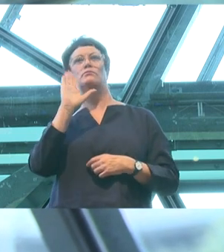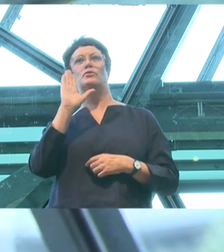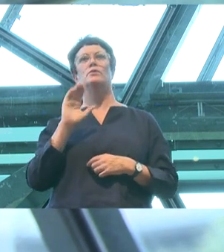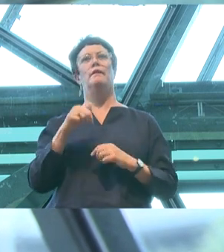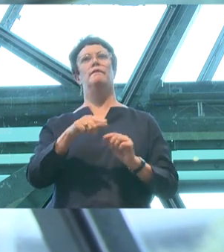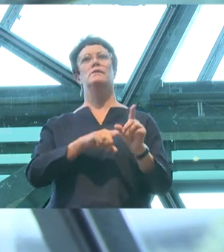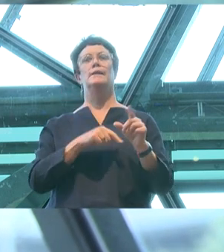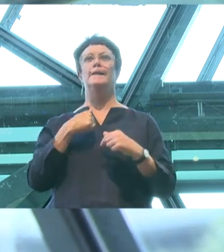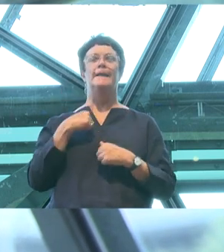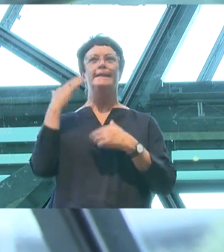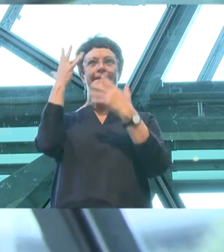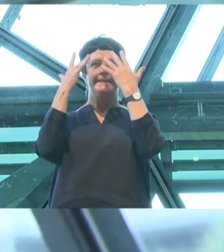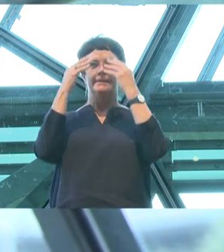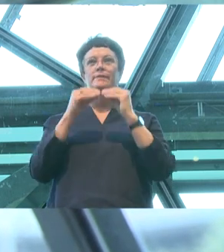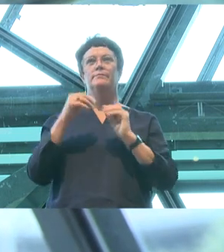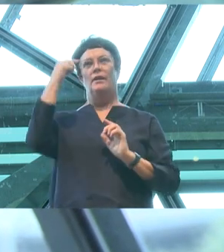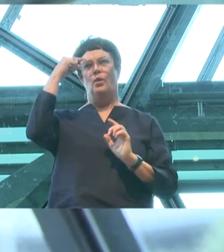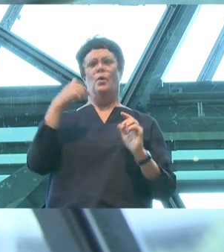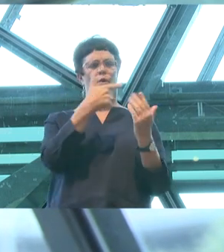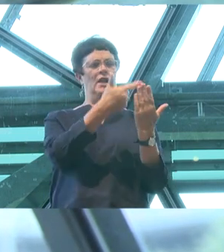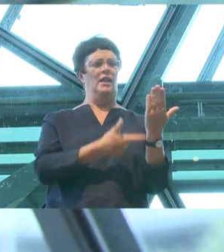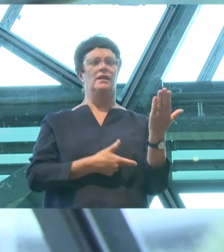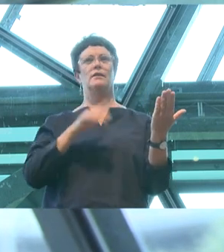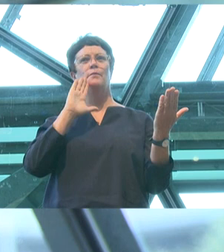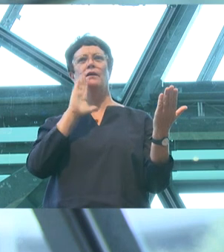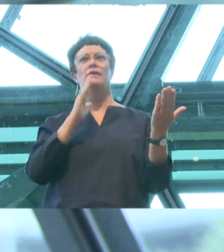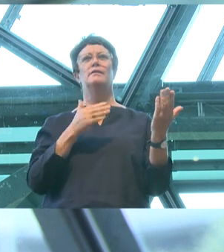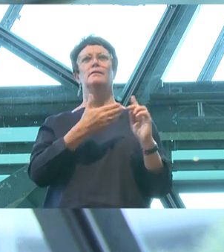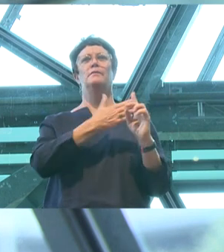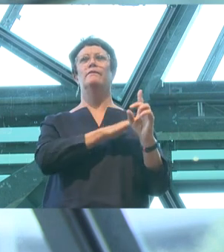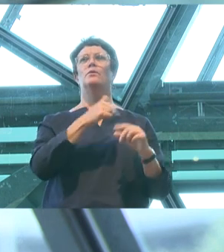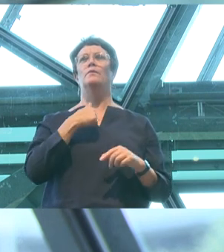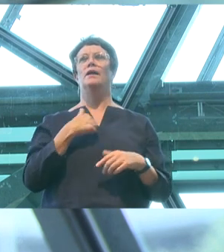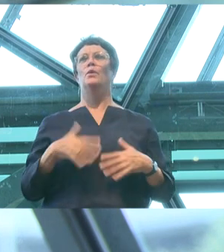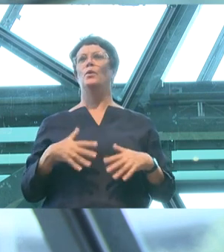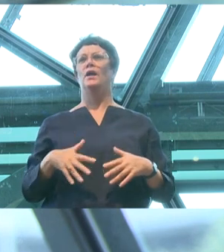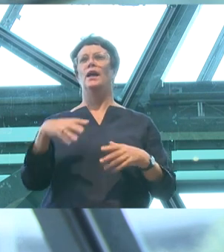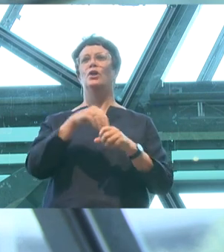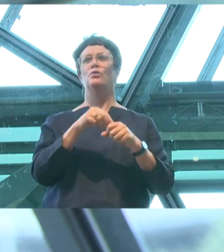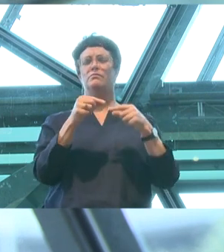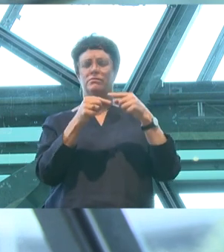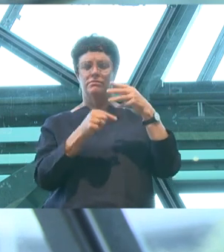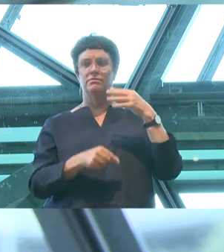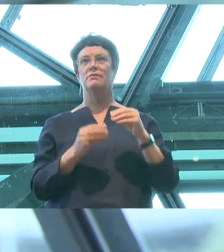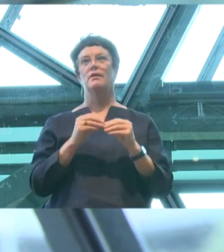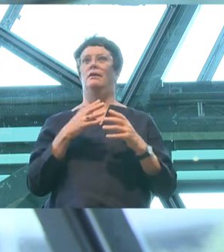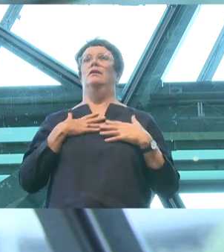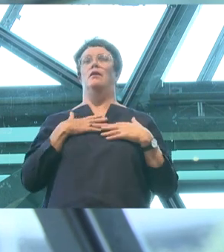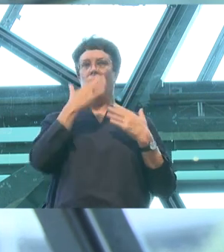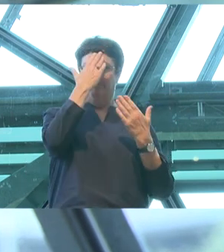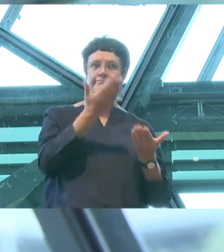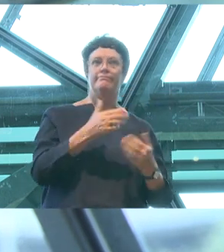time to revisit the prestigious list of speakers who came before me, which includes so many personal heroes of mine,